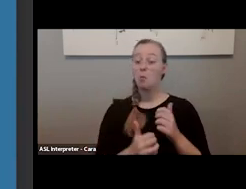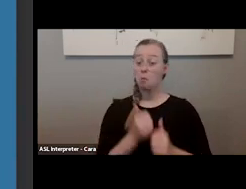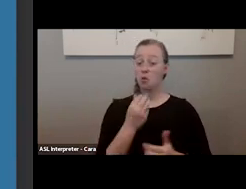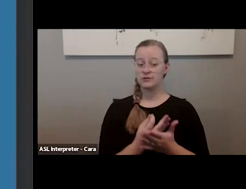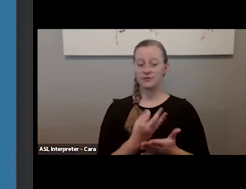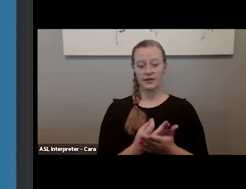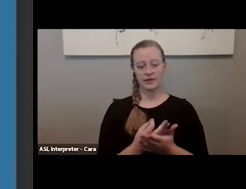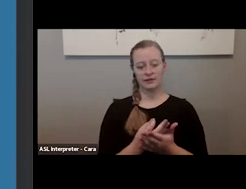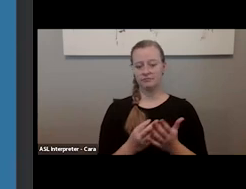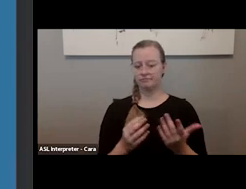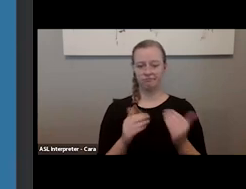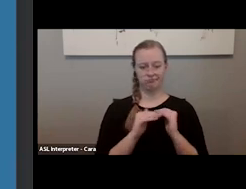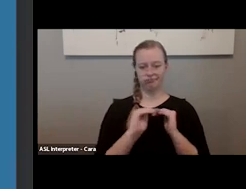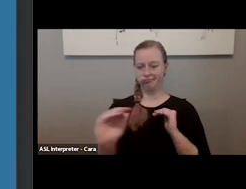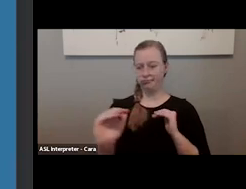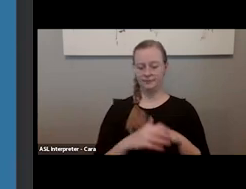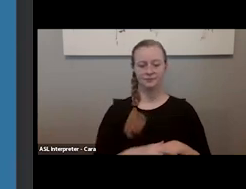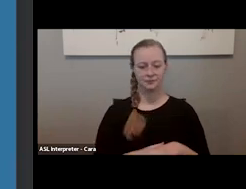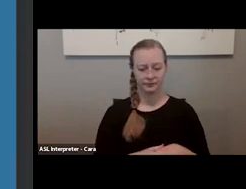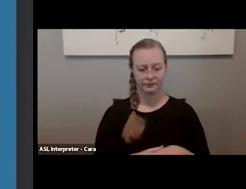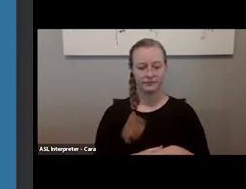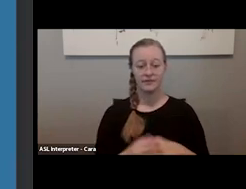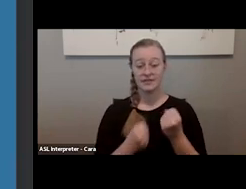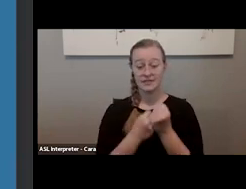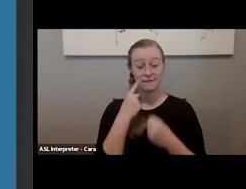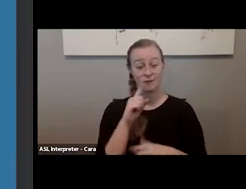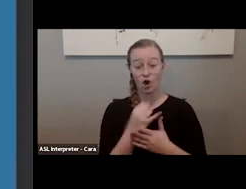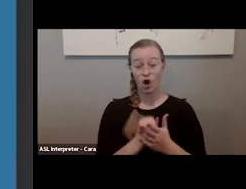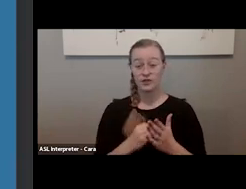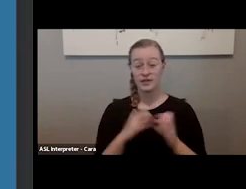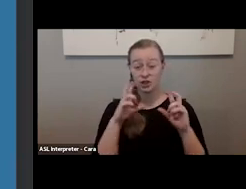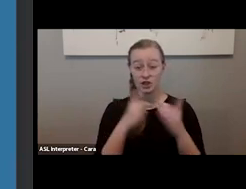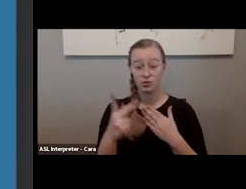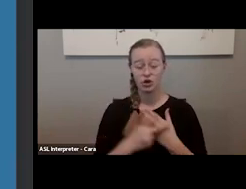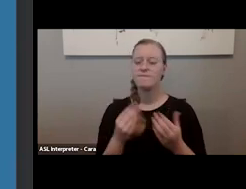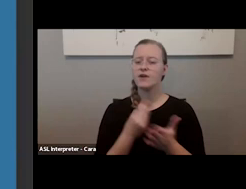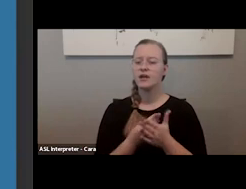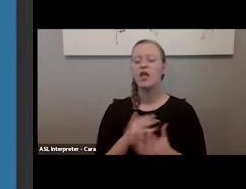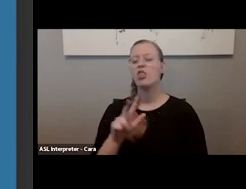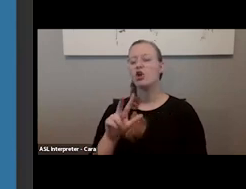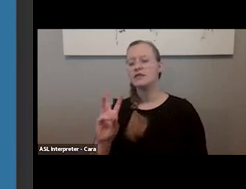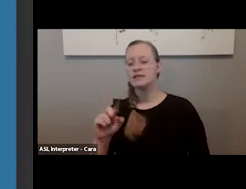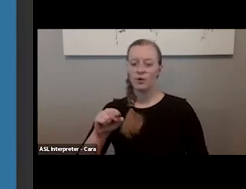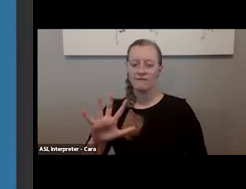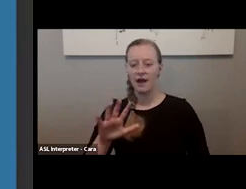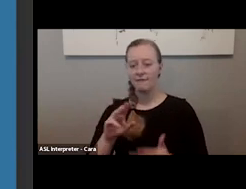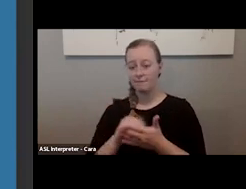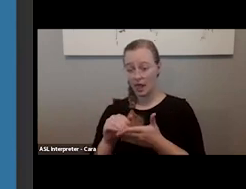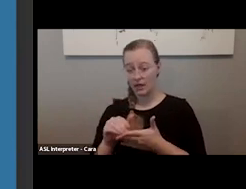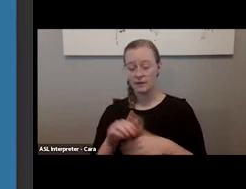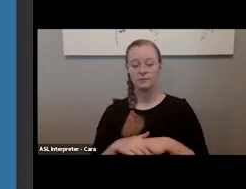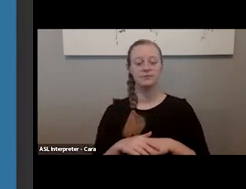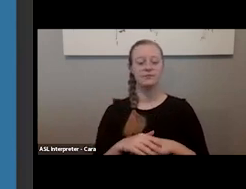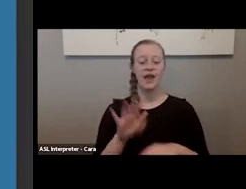FY23. The Assistance for Arts Education program was funded at $36.5 million. The Every Student